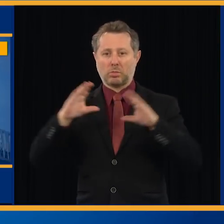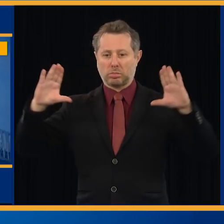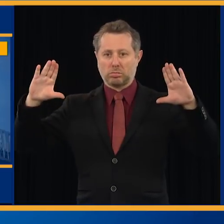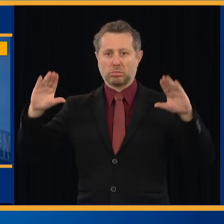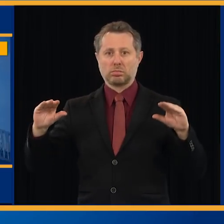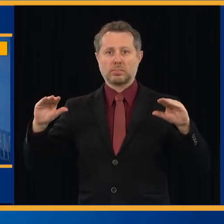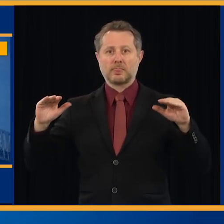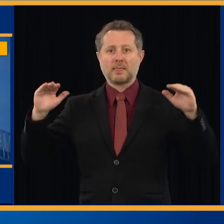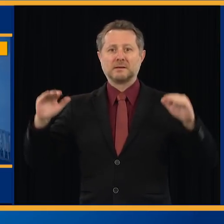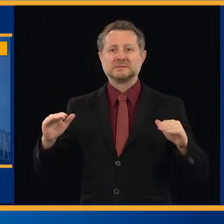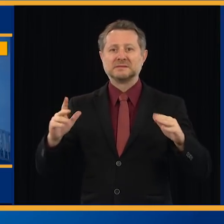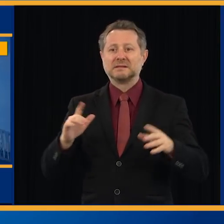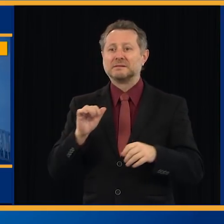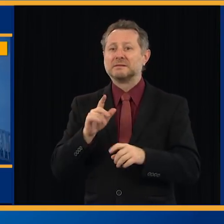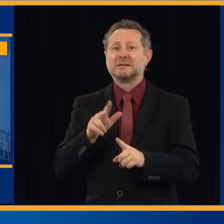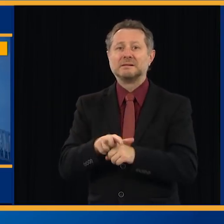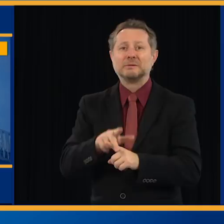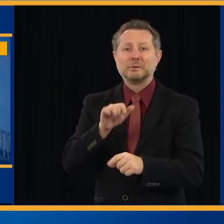stations.